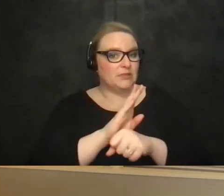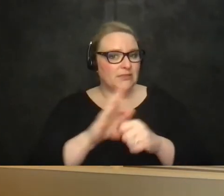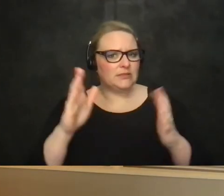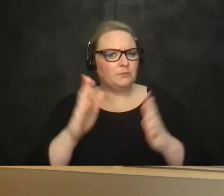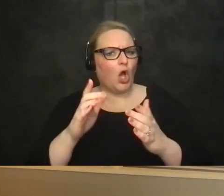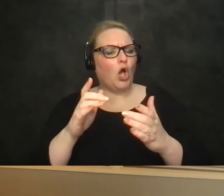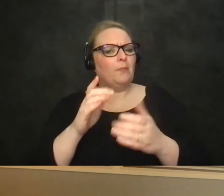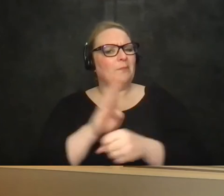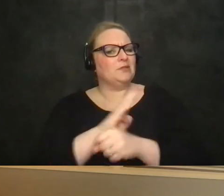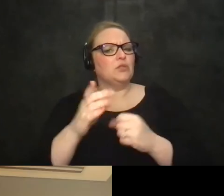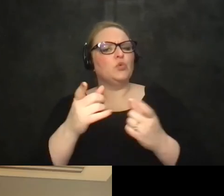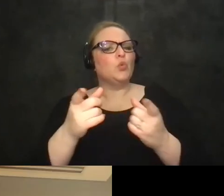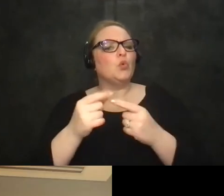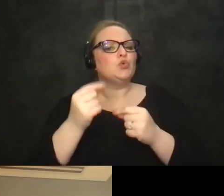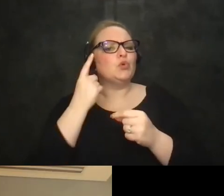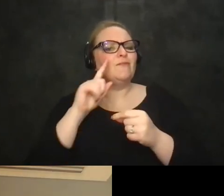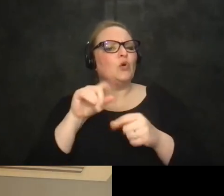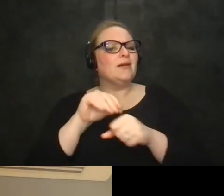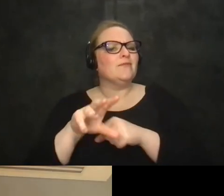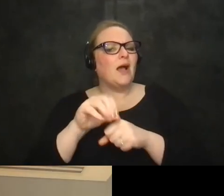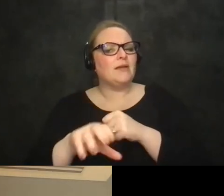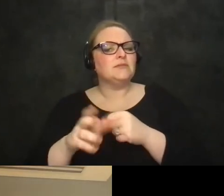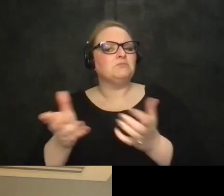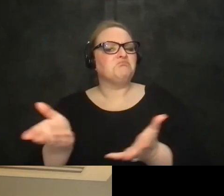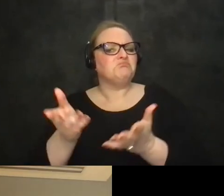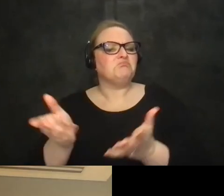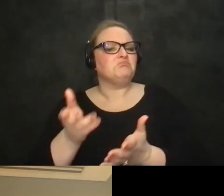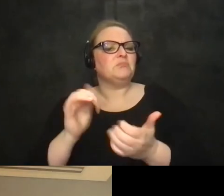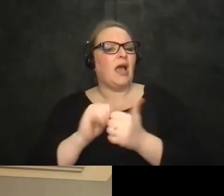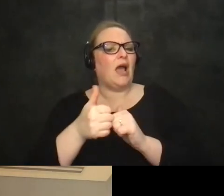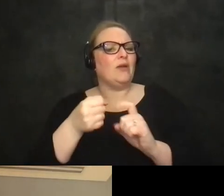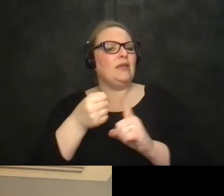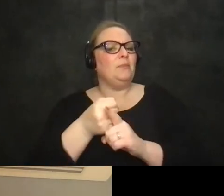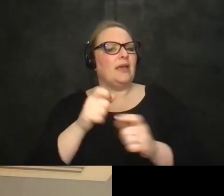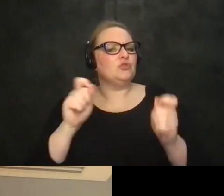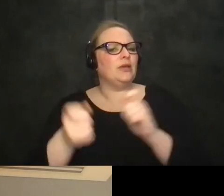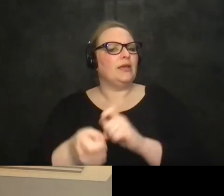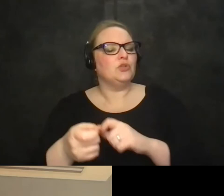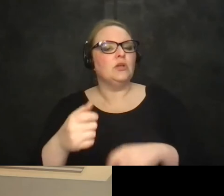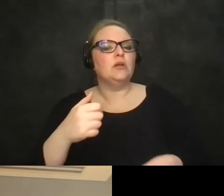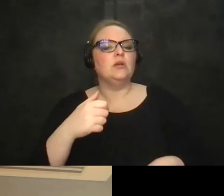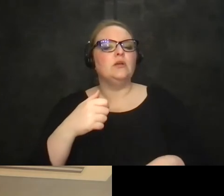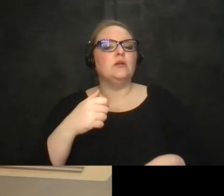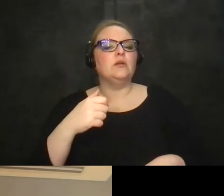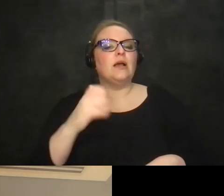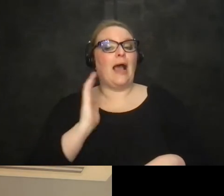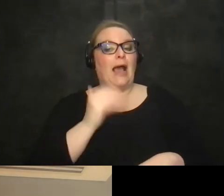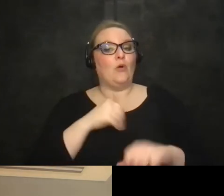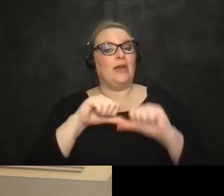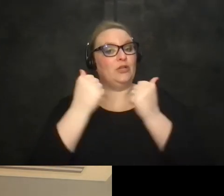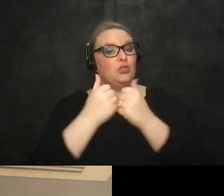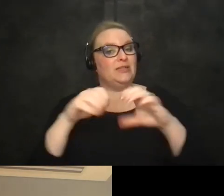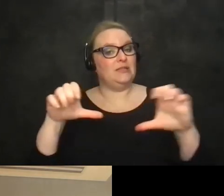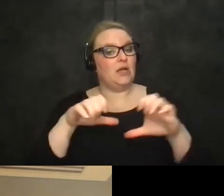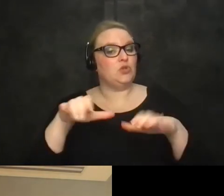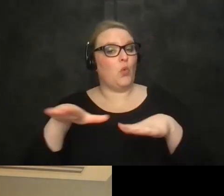in terms of getting the extra advice information they need to make a difference uh so our agency also does uh walkthroughs we've